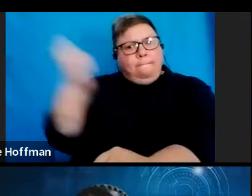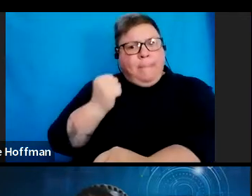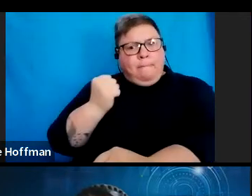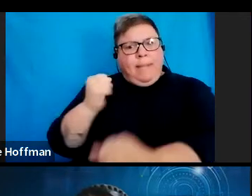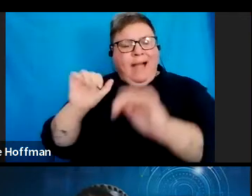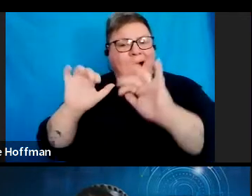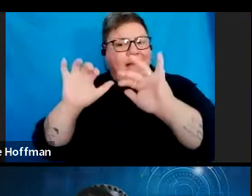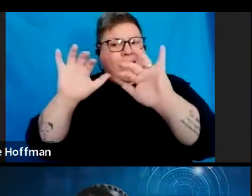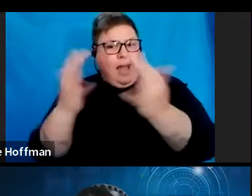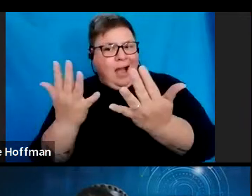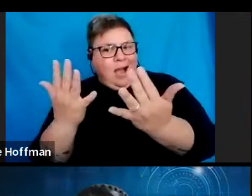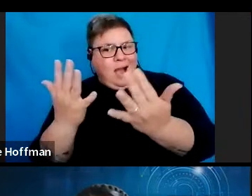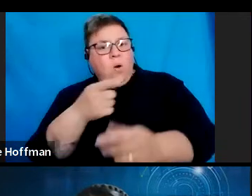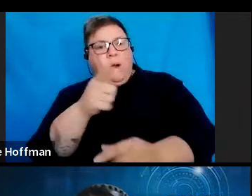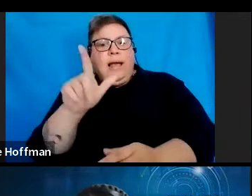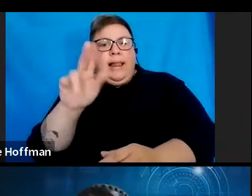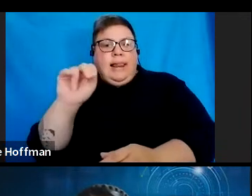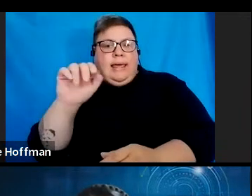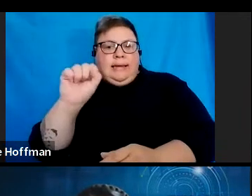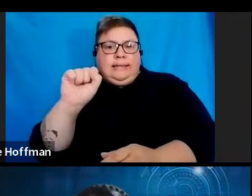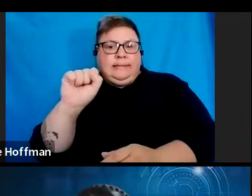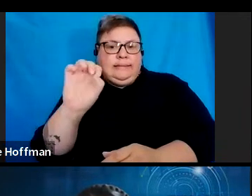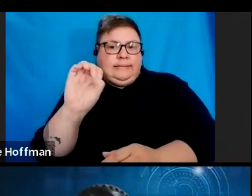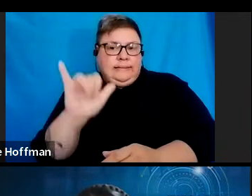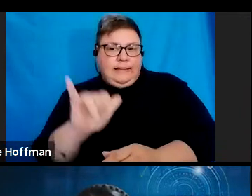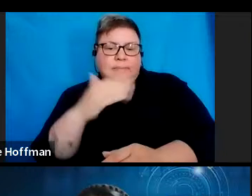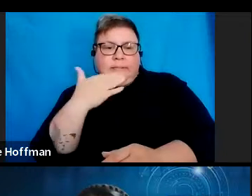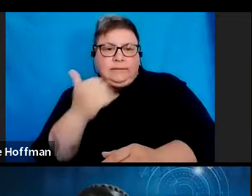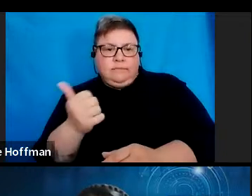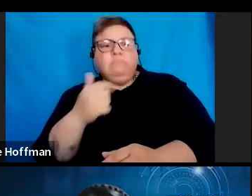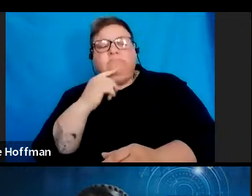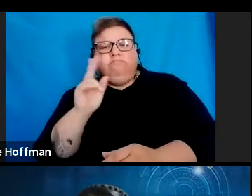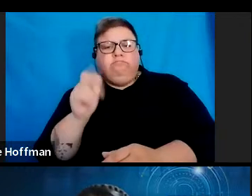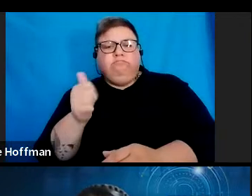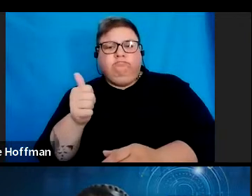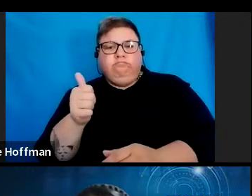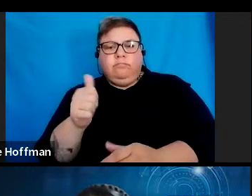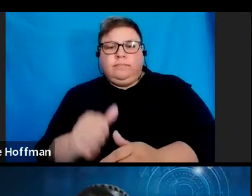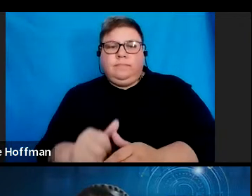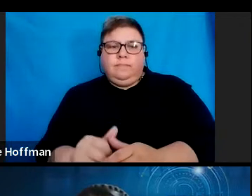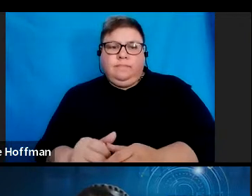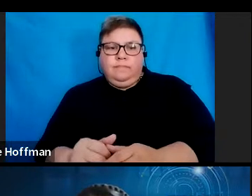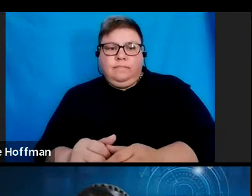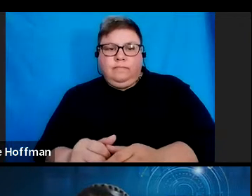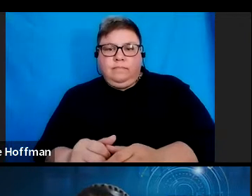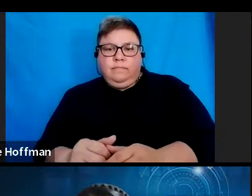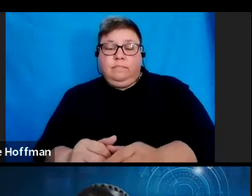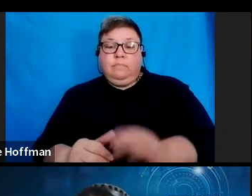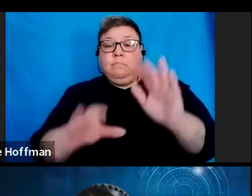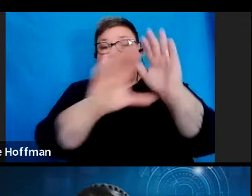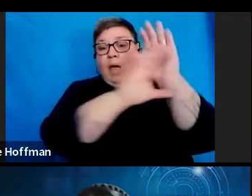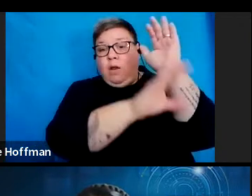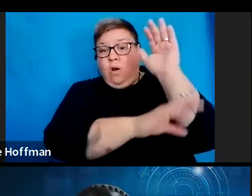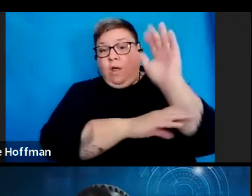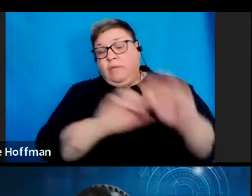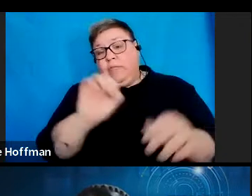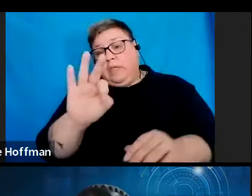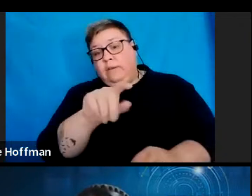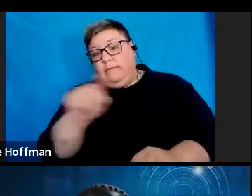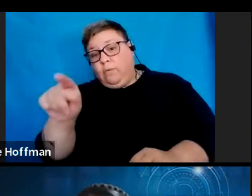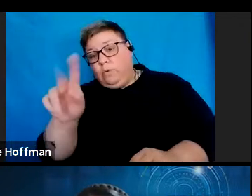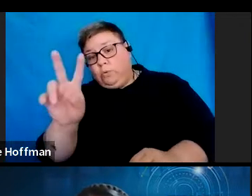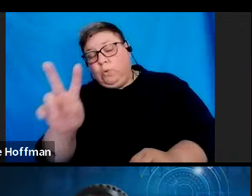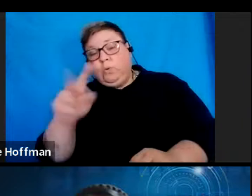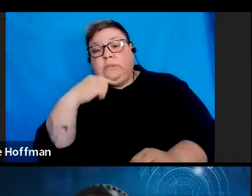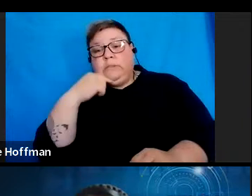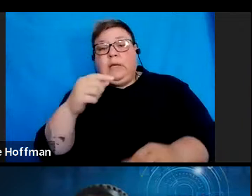can you take this one again? Sure. Thank you for that question. Paragraph 13.2 of the 4th Schedule prescribes that